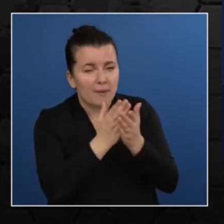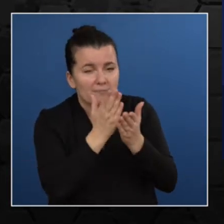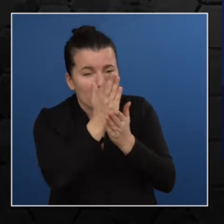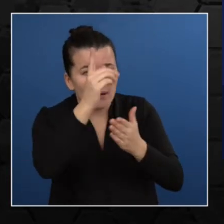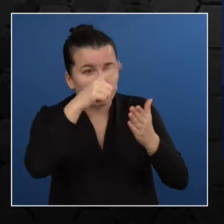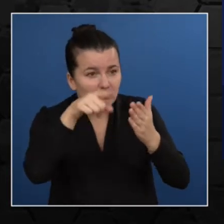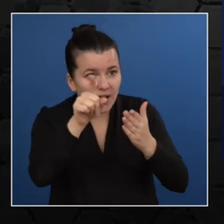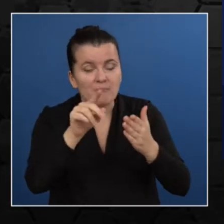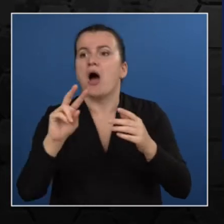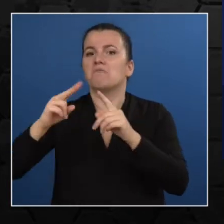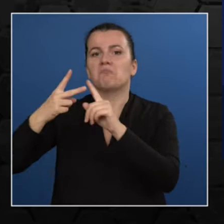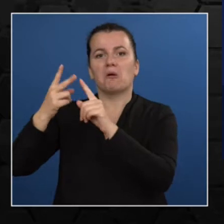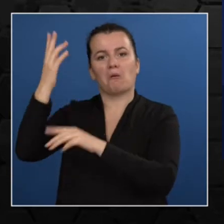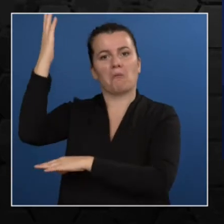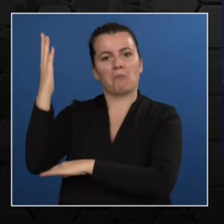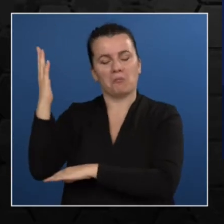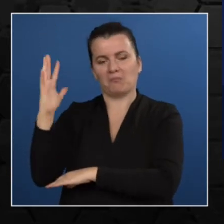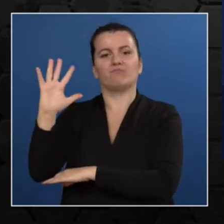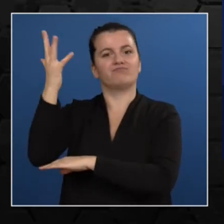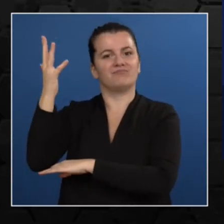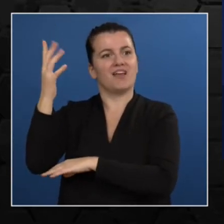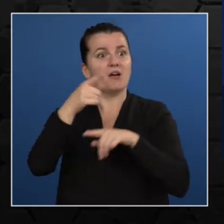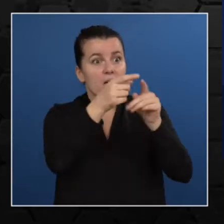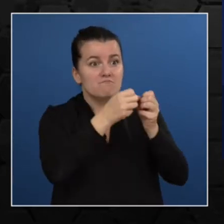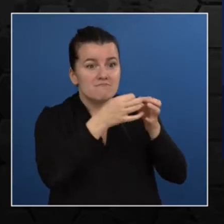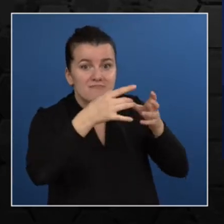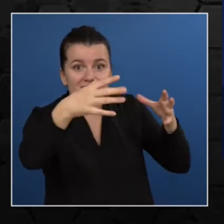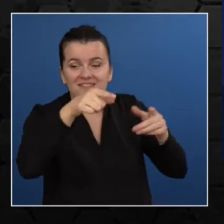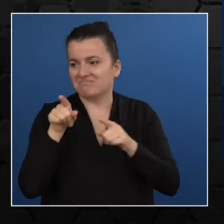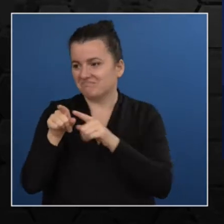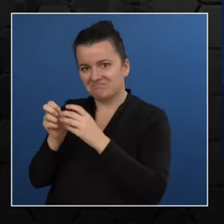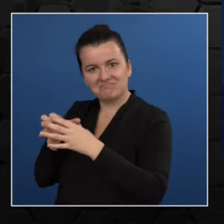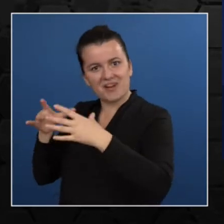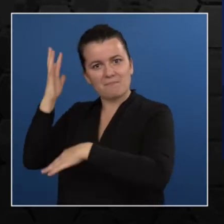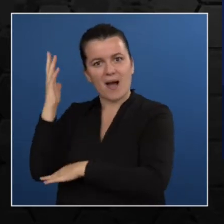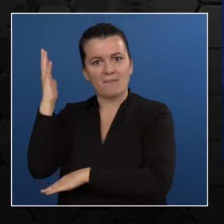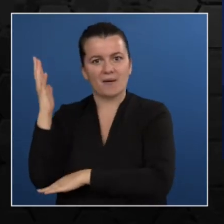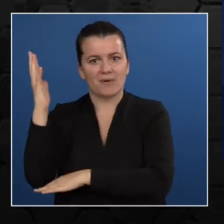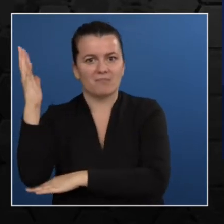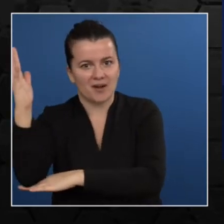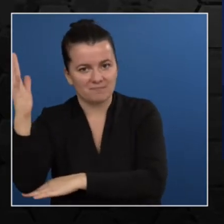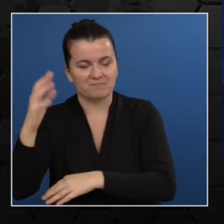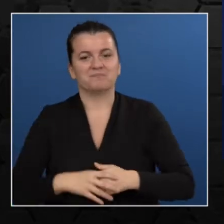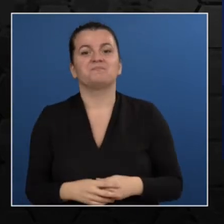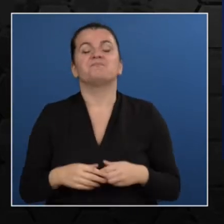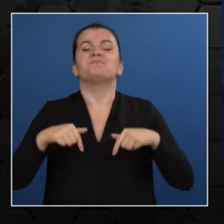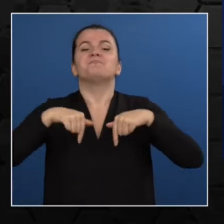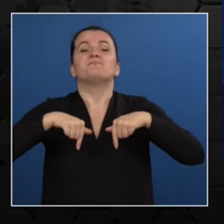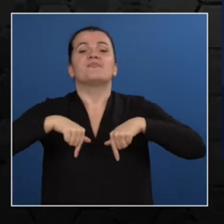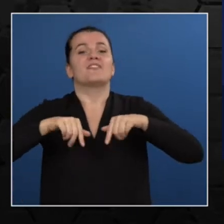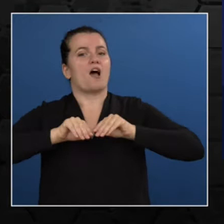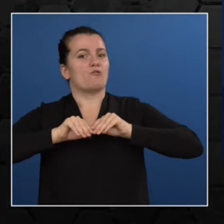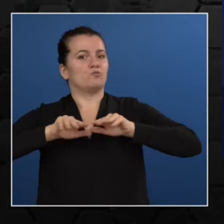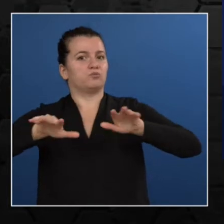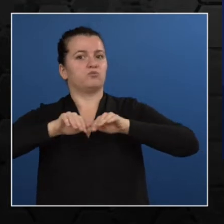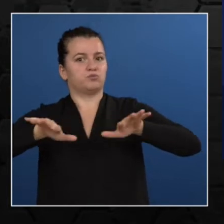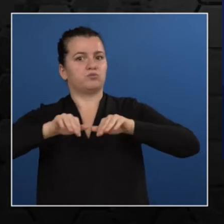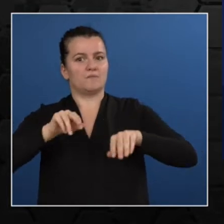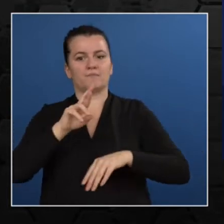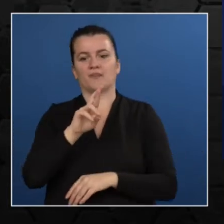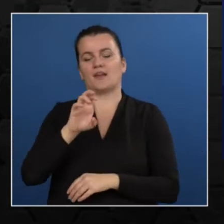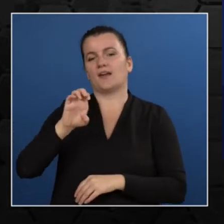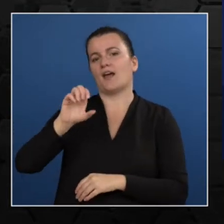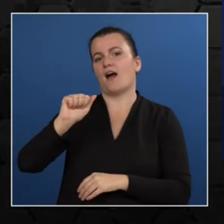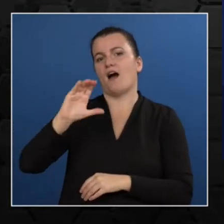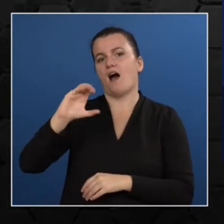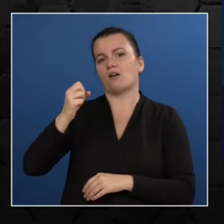the website that is AIconf.education. That is the official website. It's also being streamed with Microsoft Reactors, YouTube and